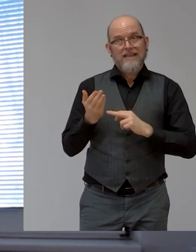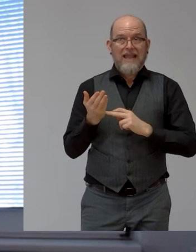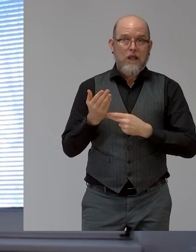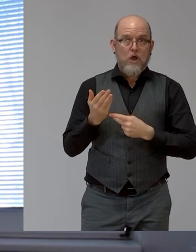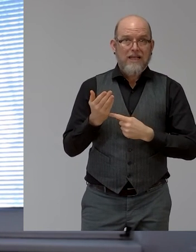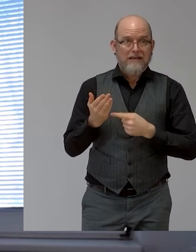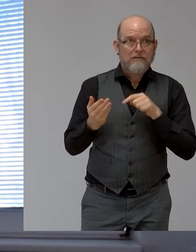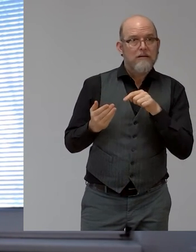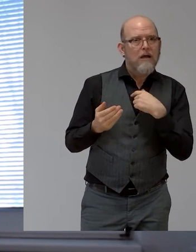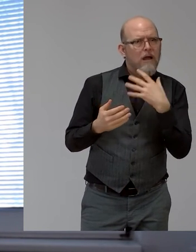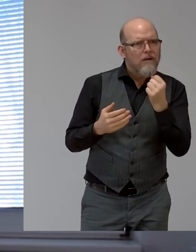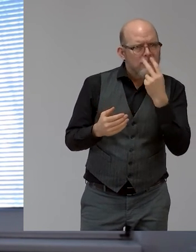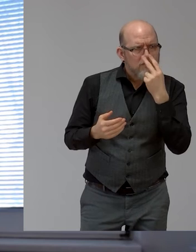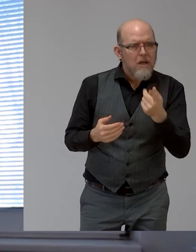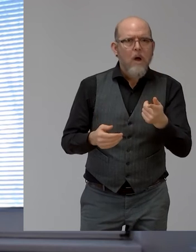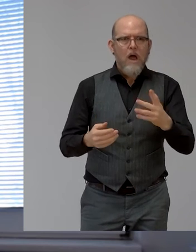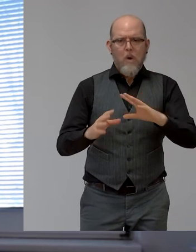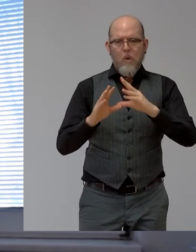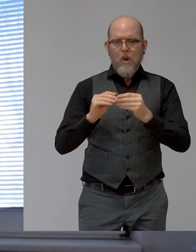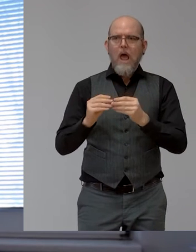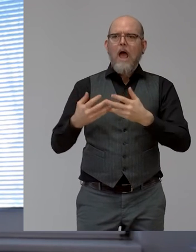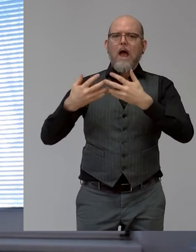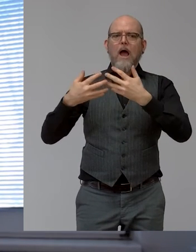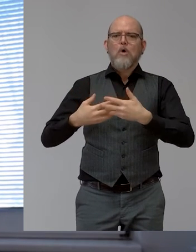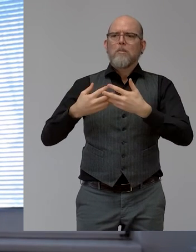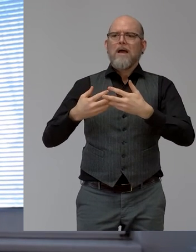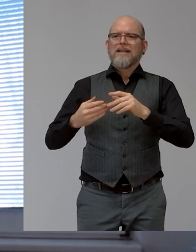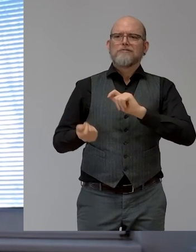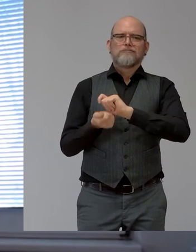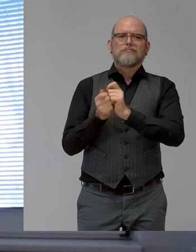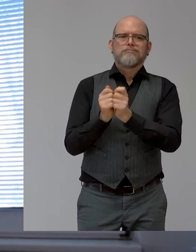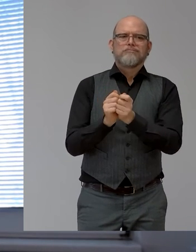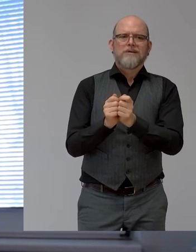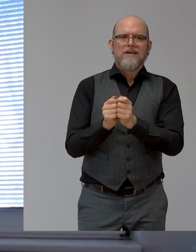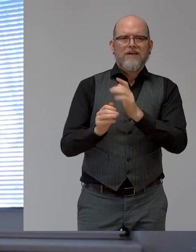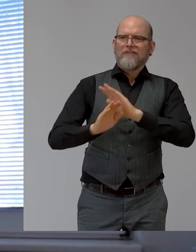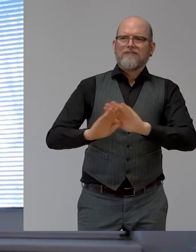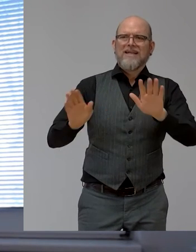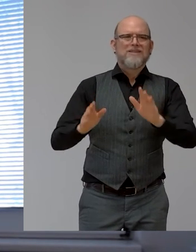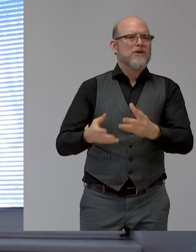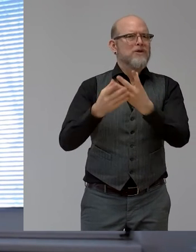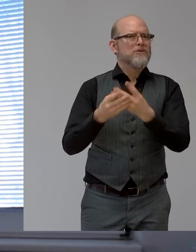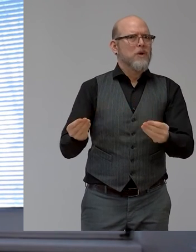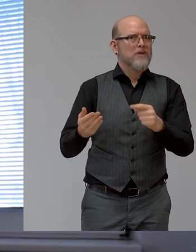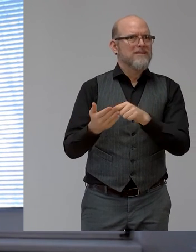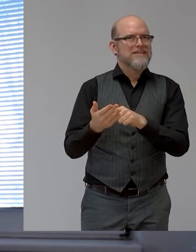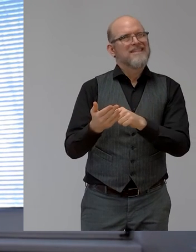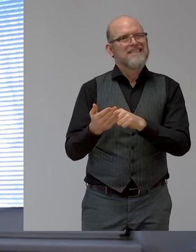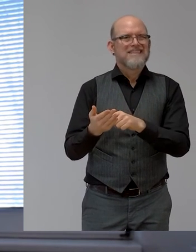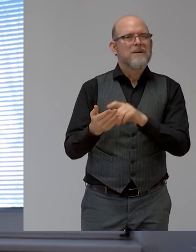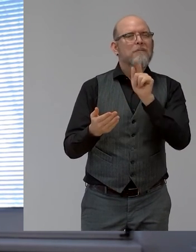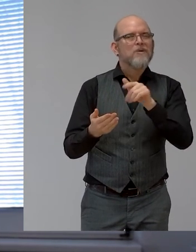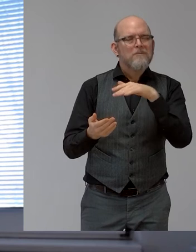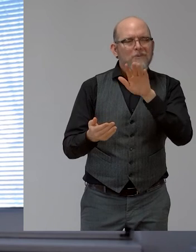or to provide kind of off-the-shelf solutions. So it really needs customization and expertise here.